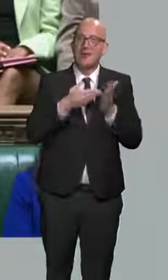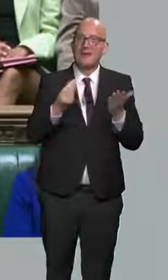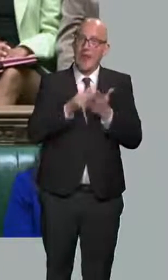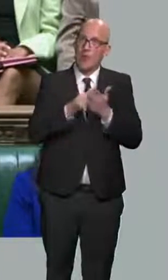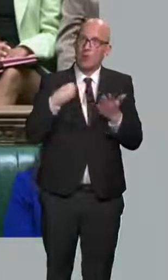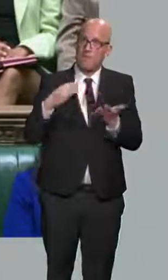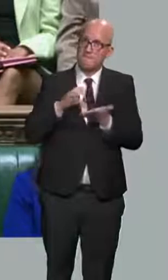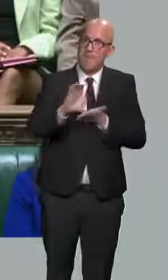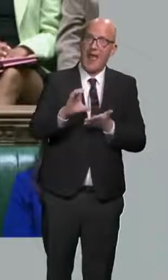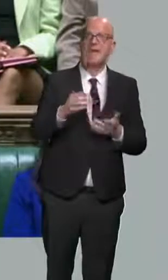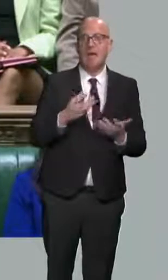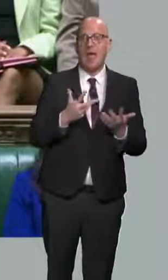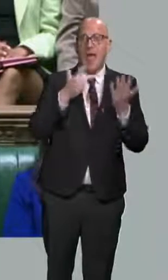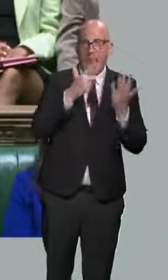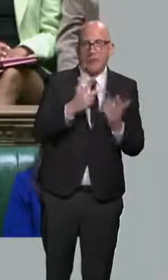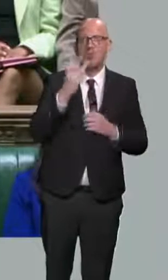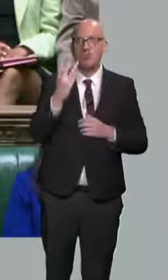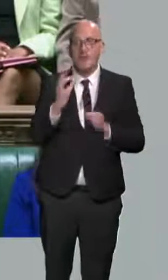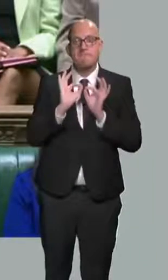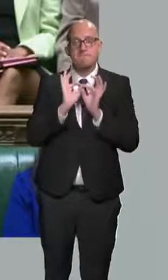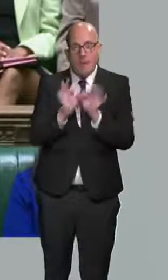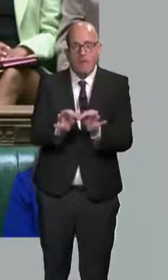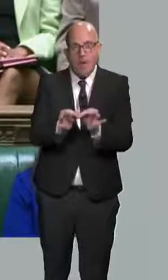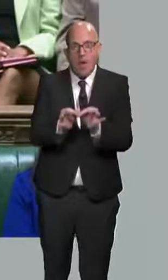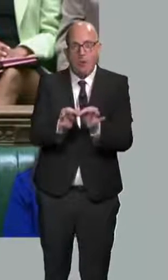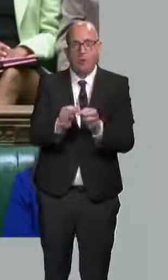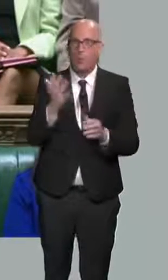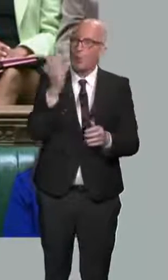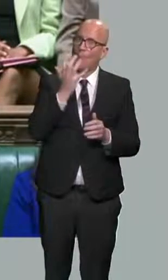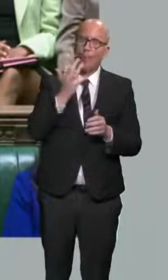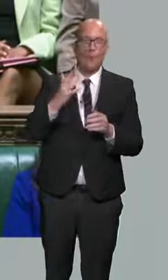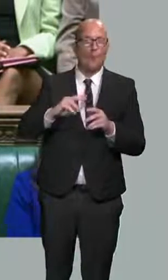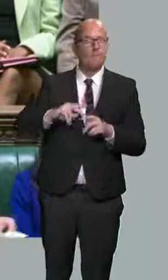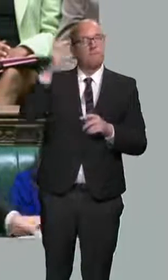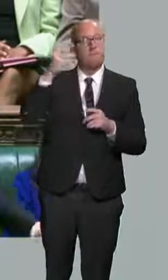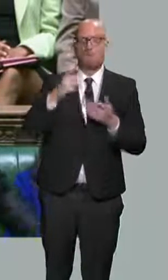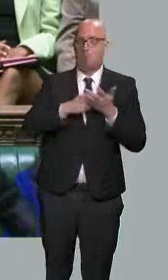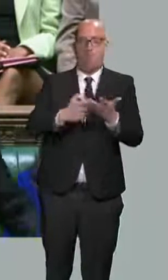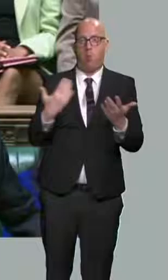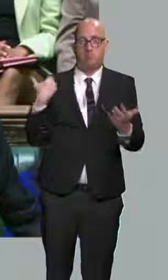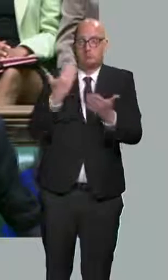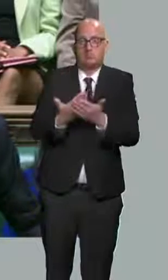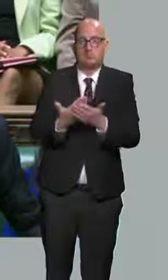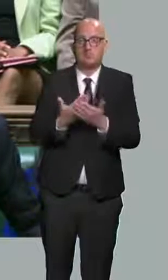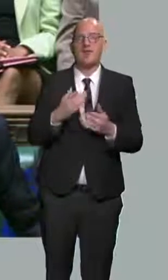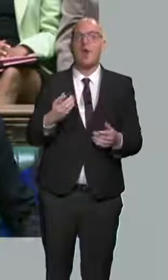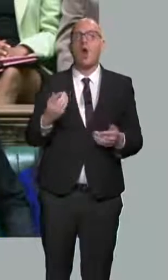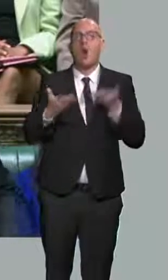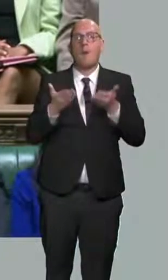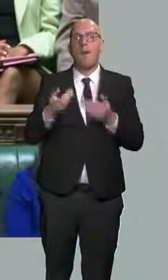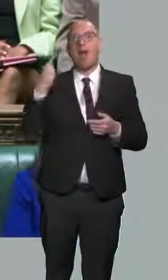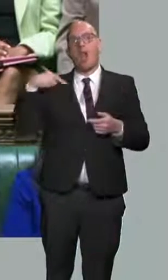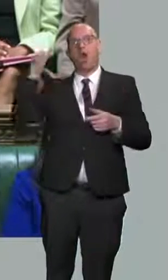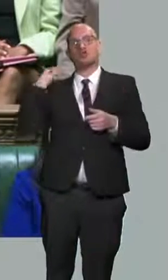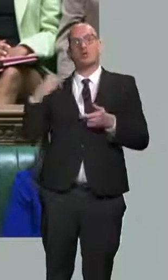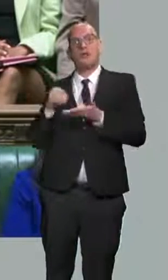highest on record, and almost four times the amount we spent last year. That is why,